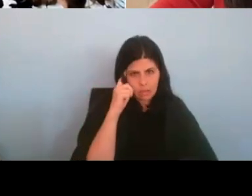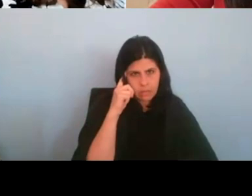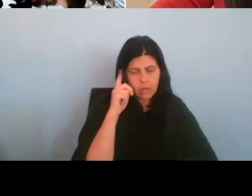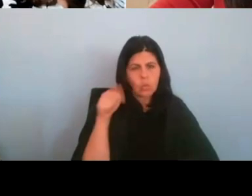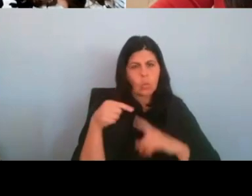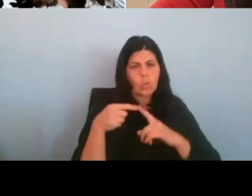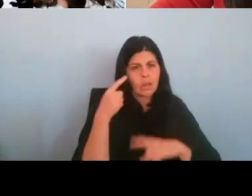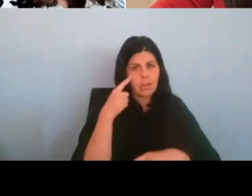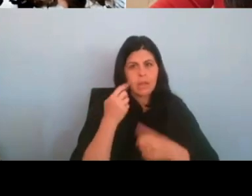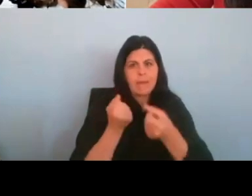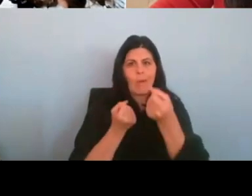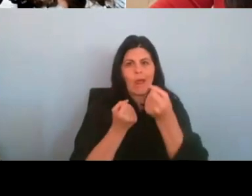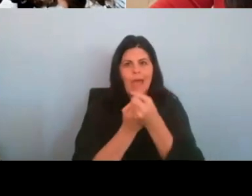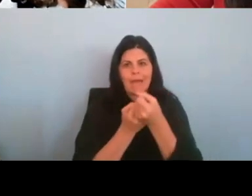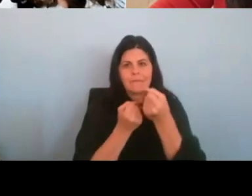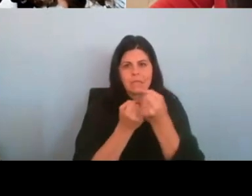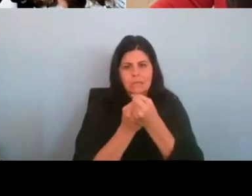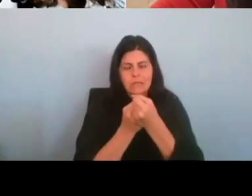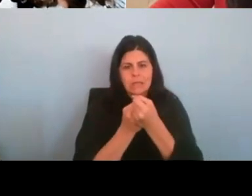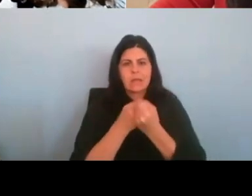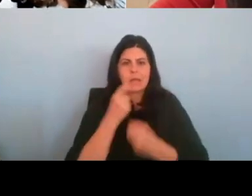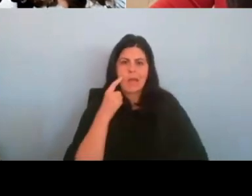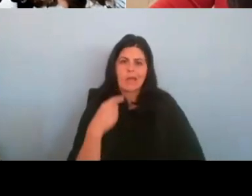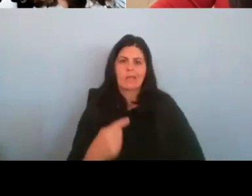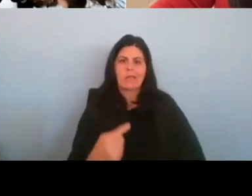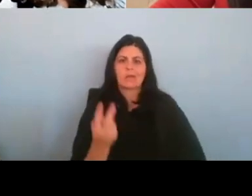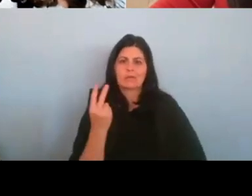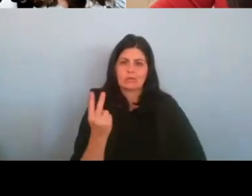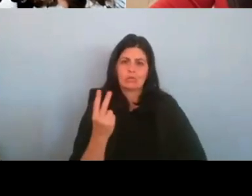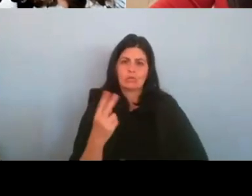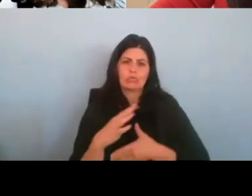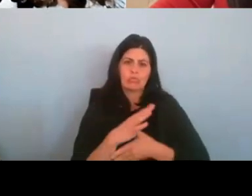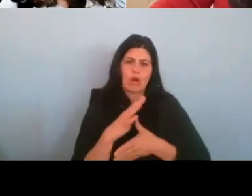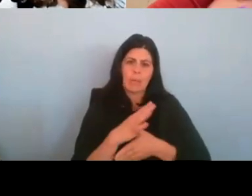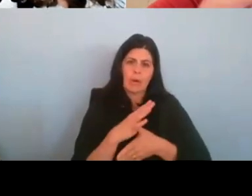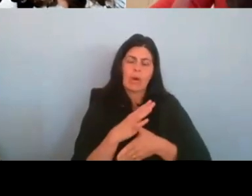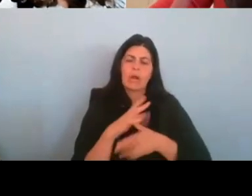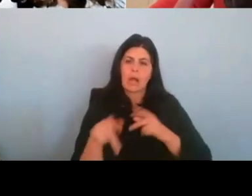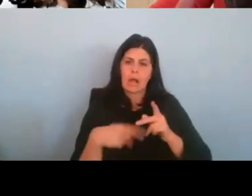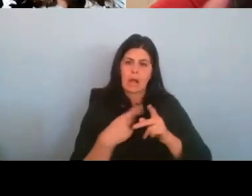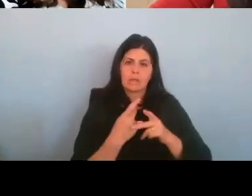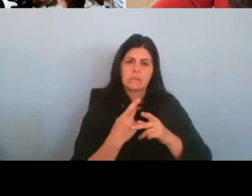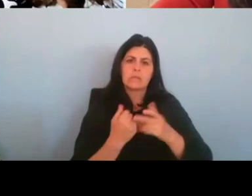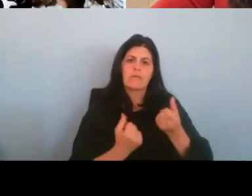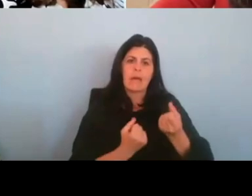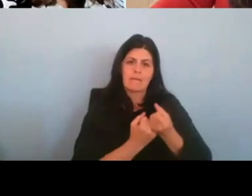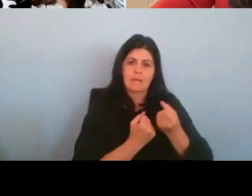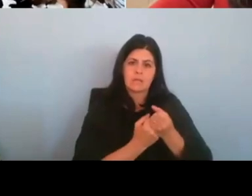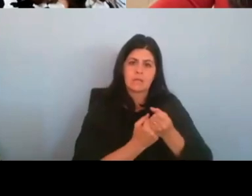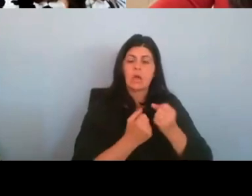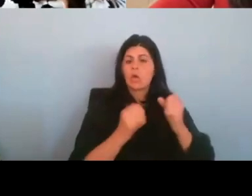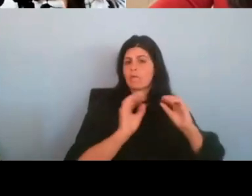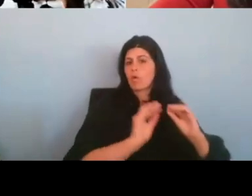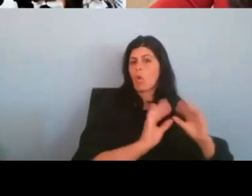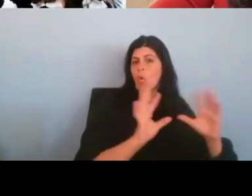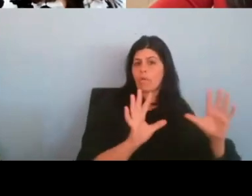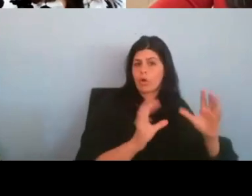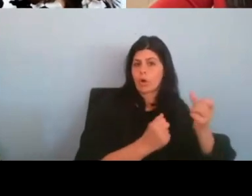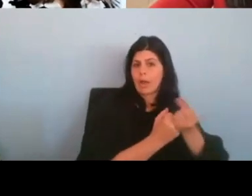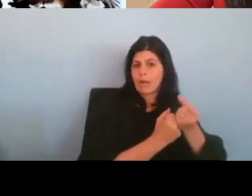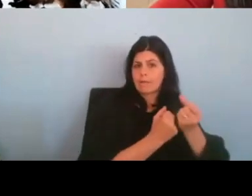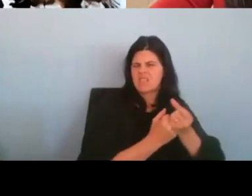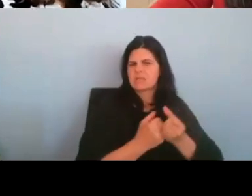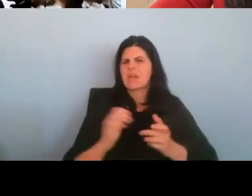advocacy, I think there are, um, you know, two primary forms of advocacy, you have overt advocacy and you have subtle advocacy.